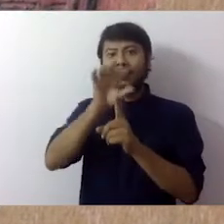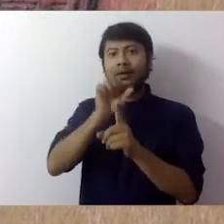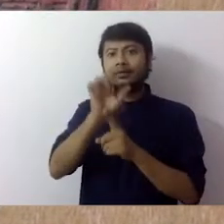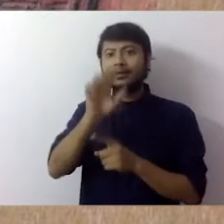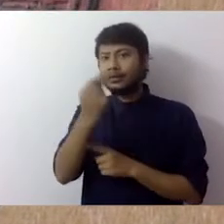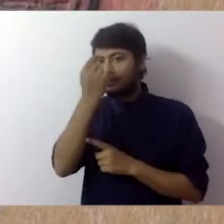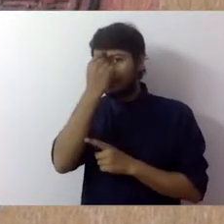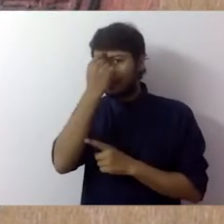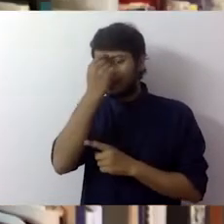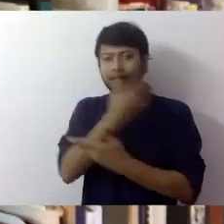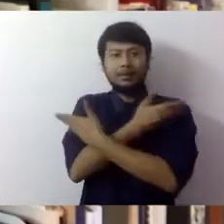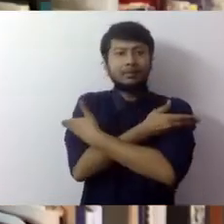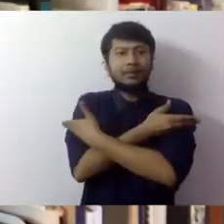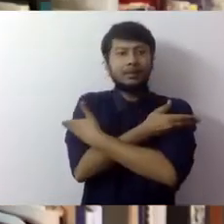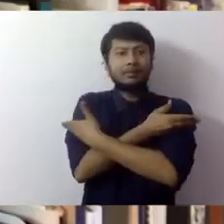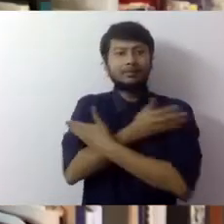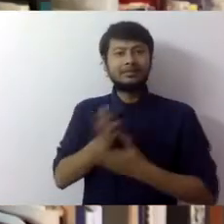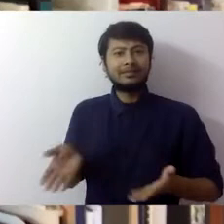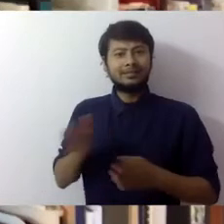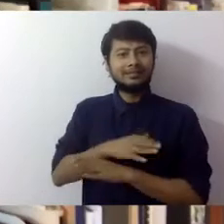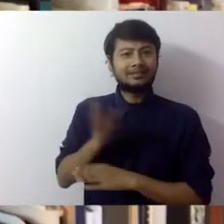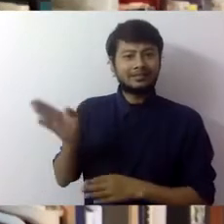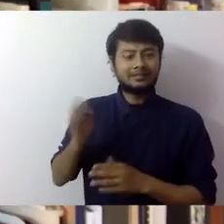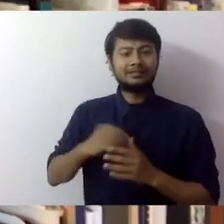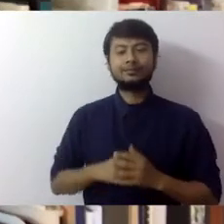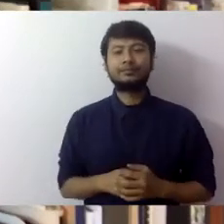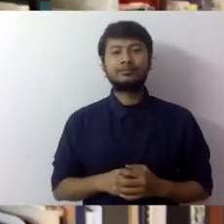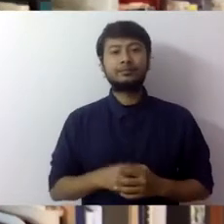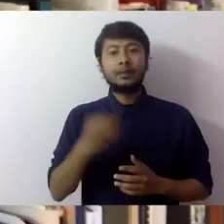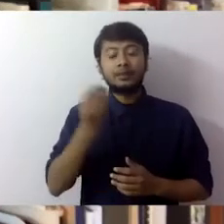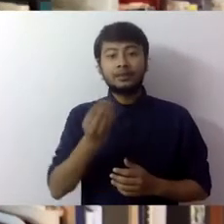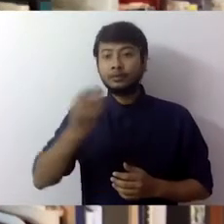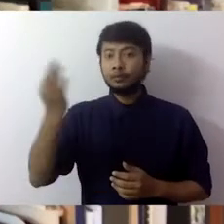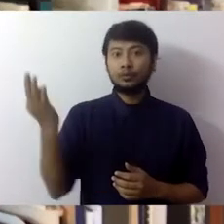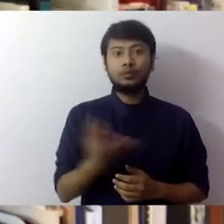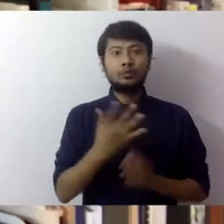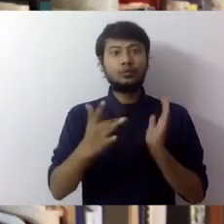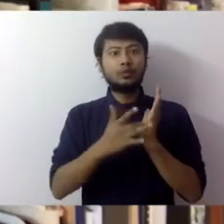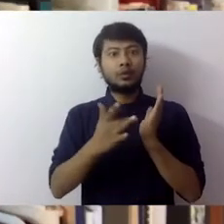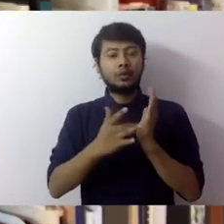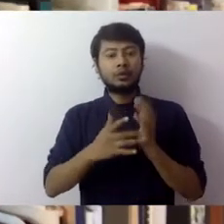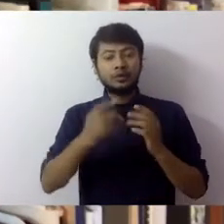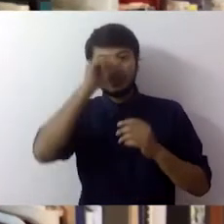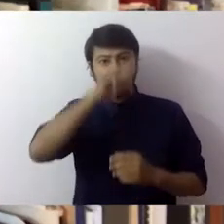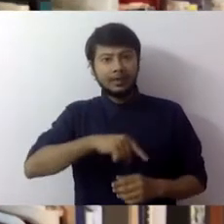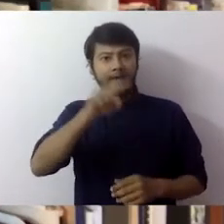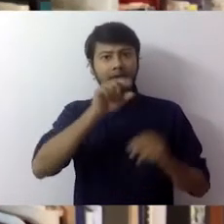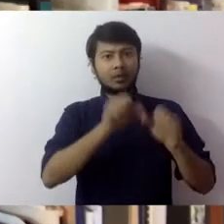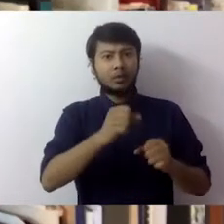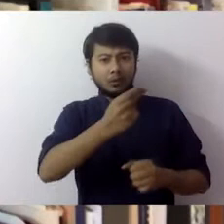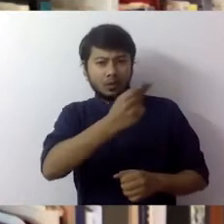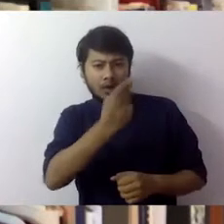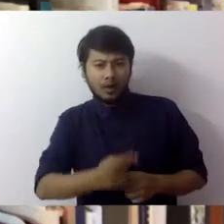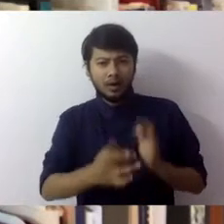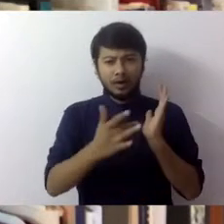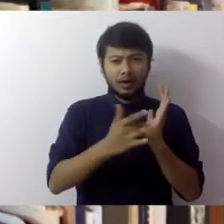short choli like blouses. We can also find some elements in the print that are strikingly new. Artistic techniques and values in India have been